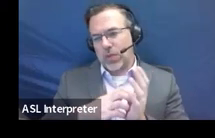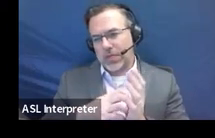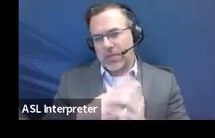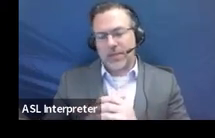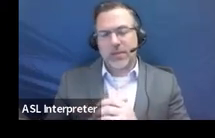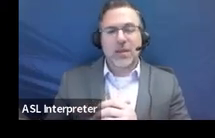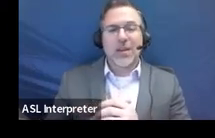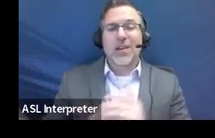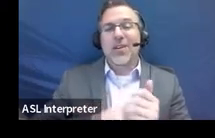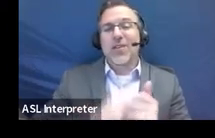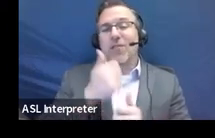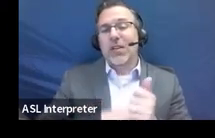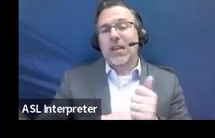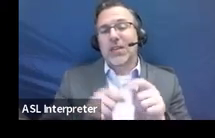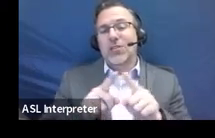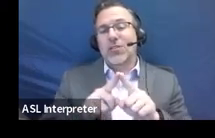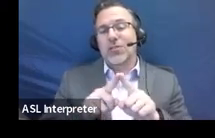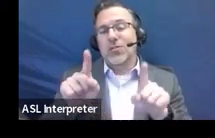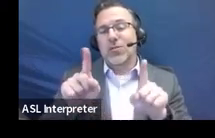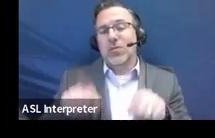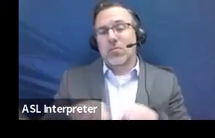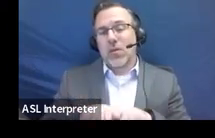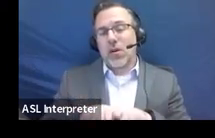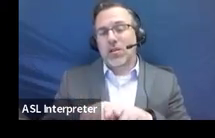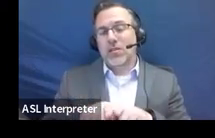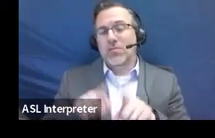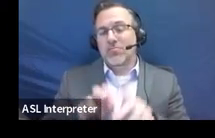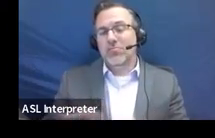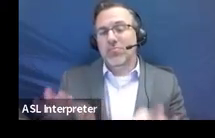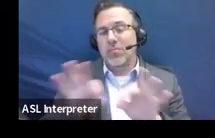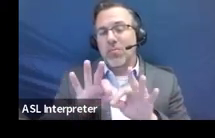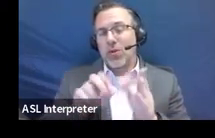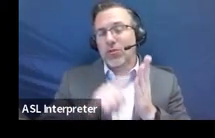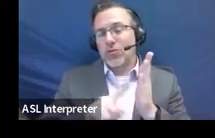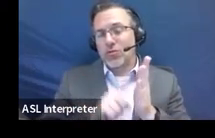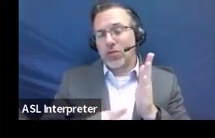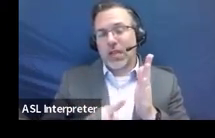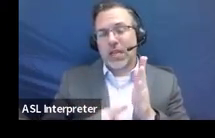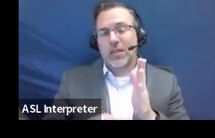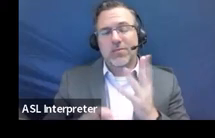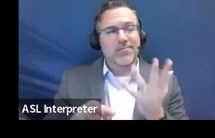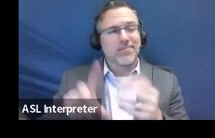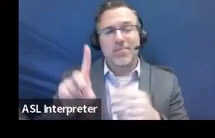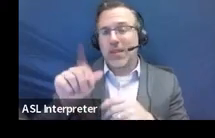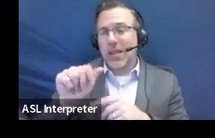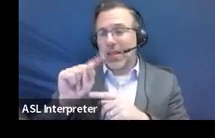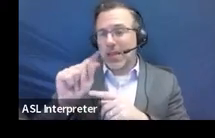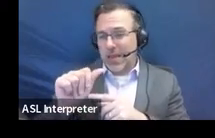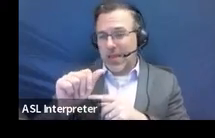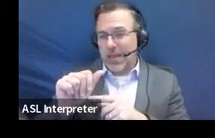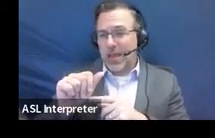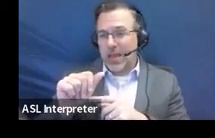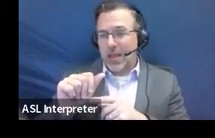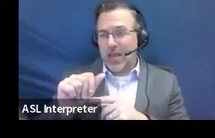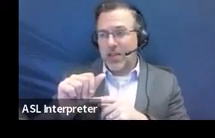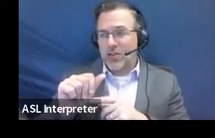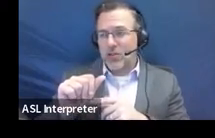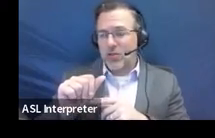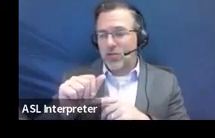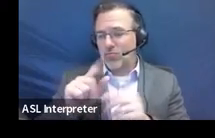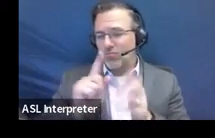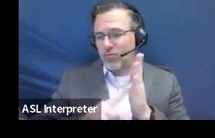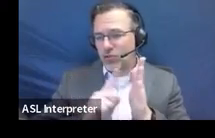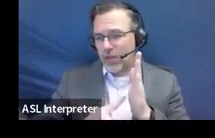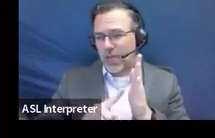there needs to be some kind of data source and data to verify those